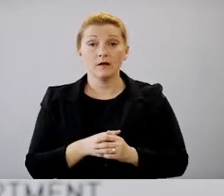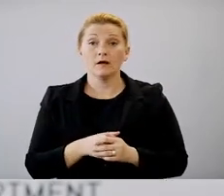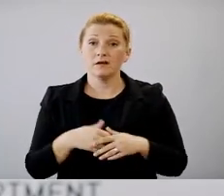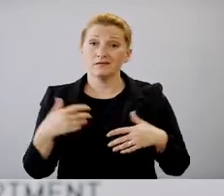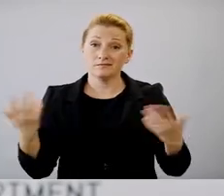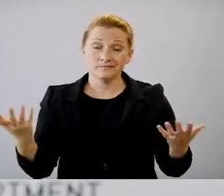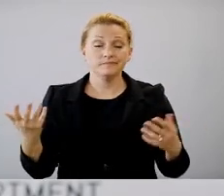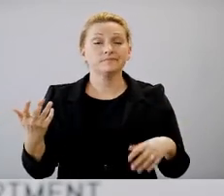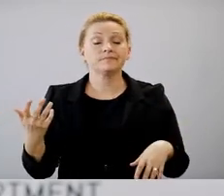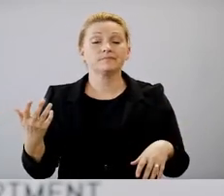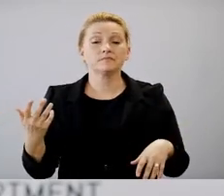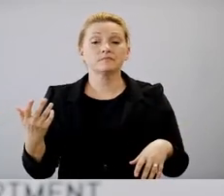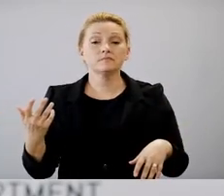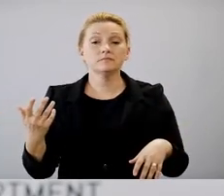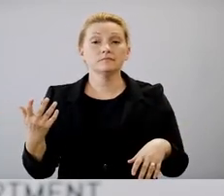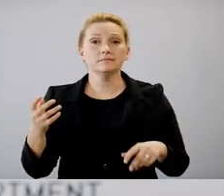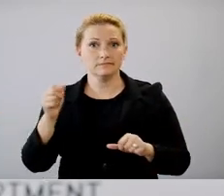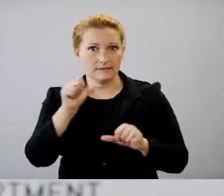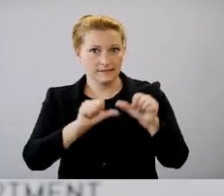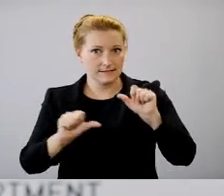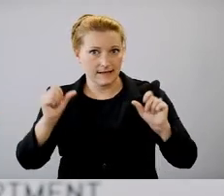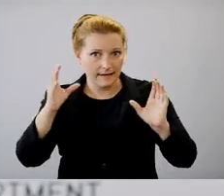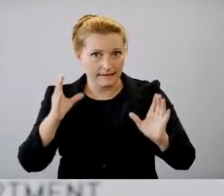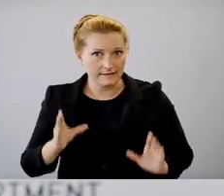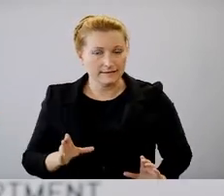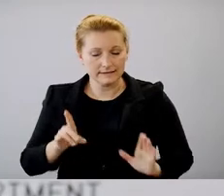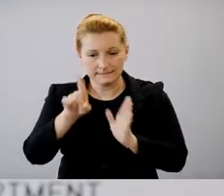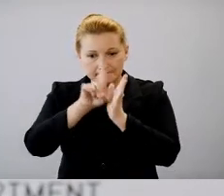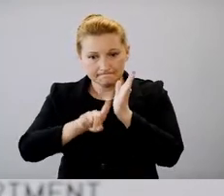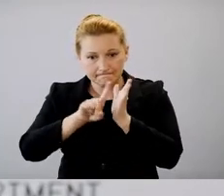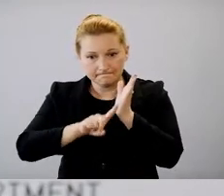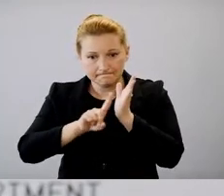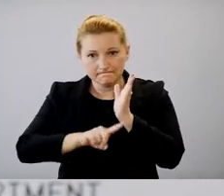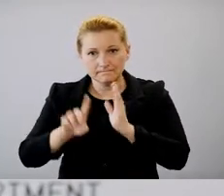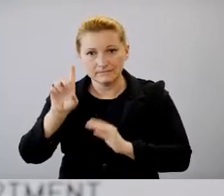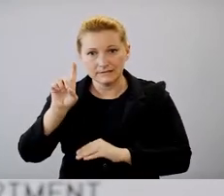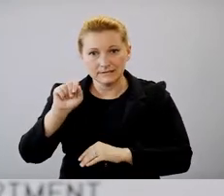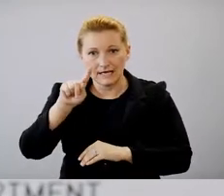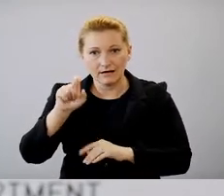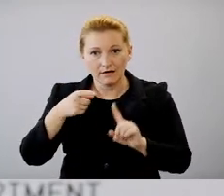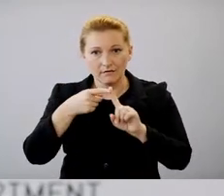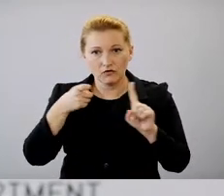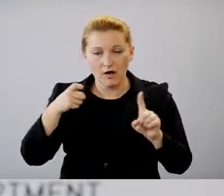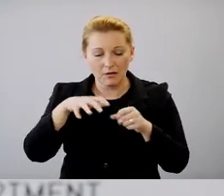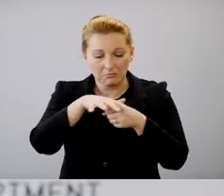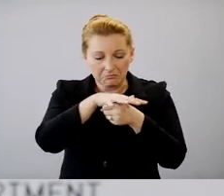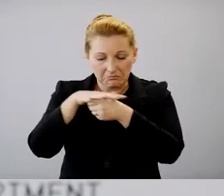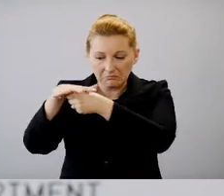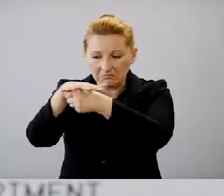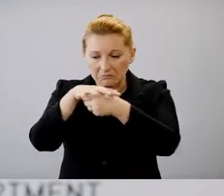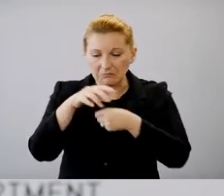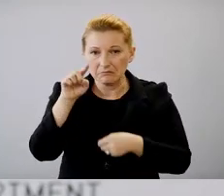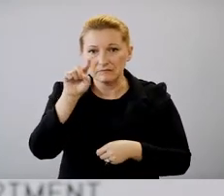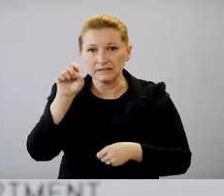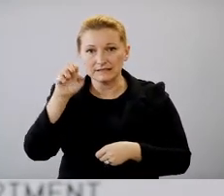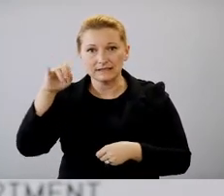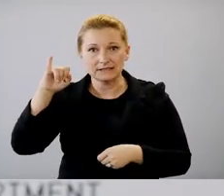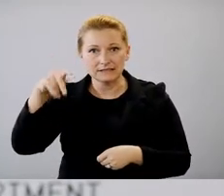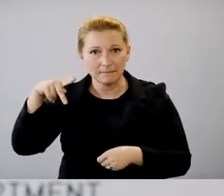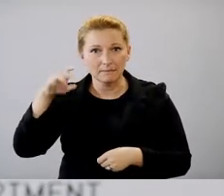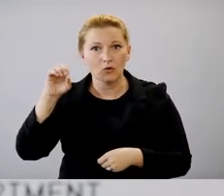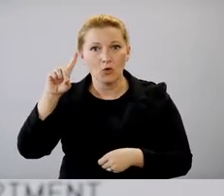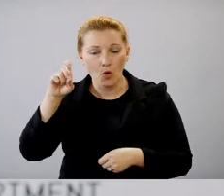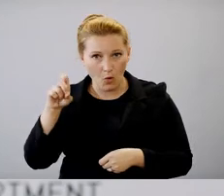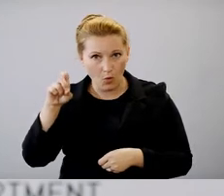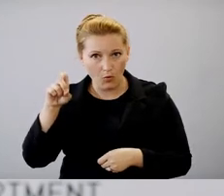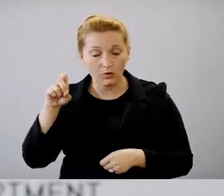epidemiologists, um, look at the zip code data. They look at some of those, those smaller communities and then work with